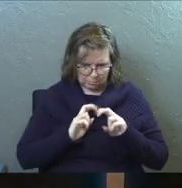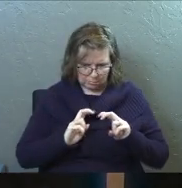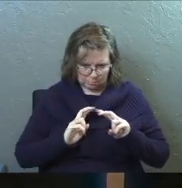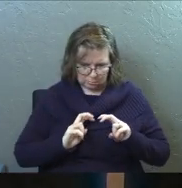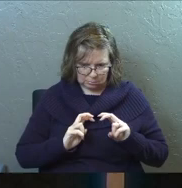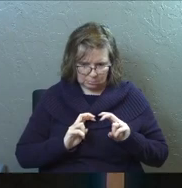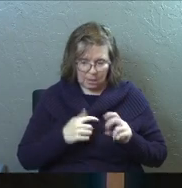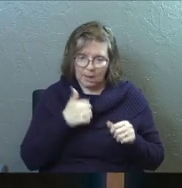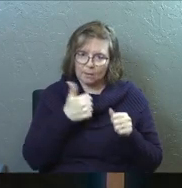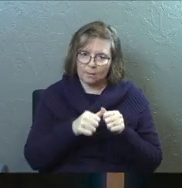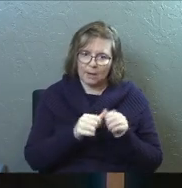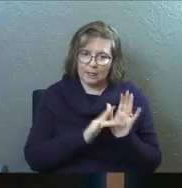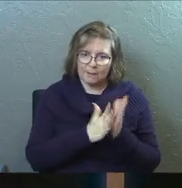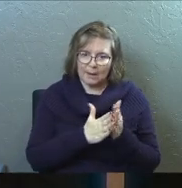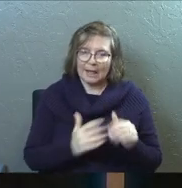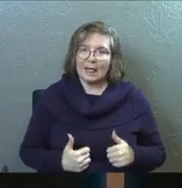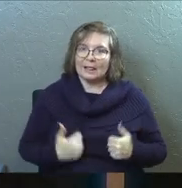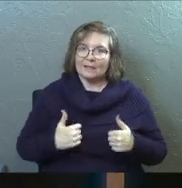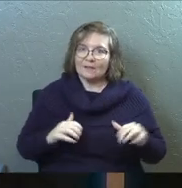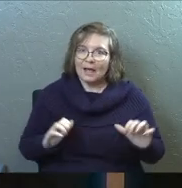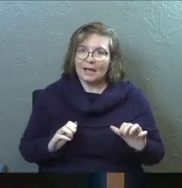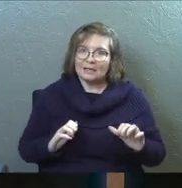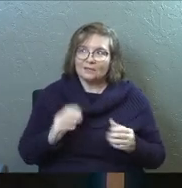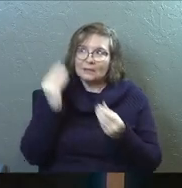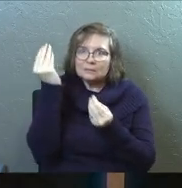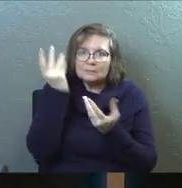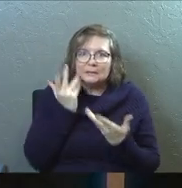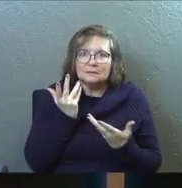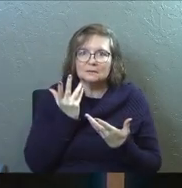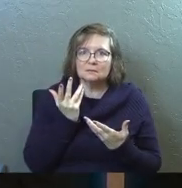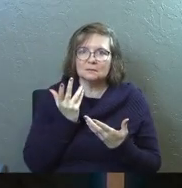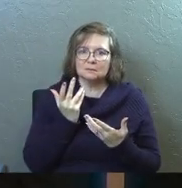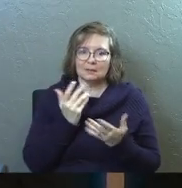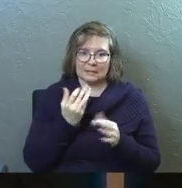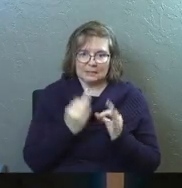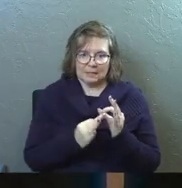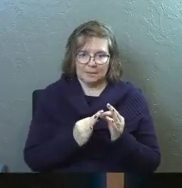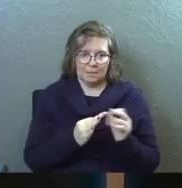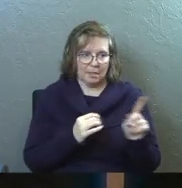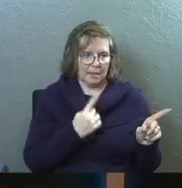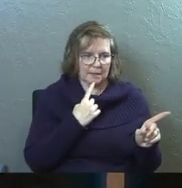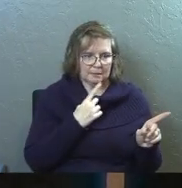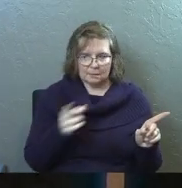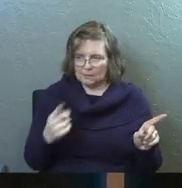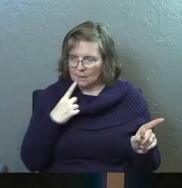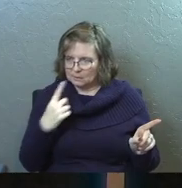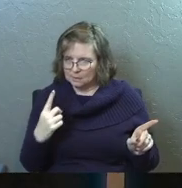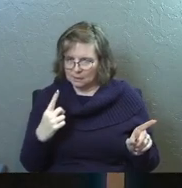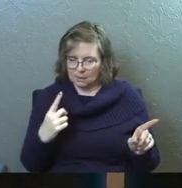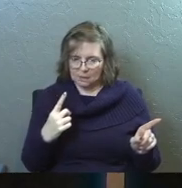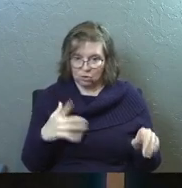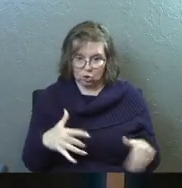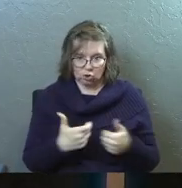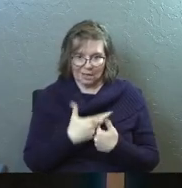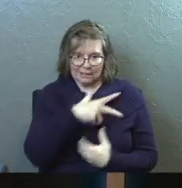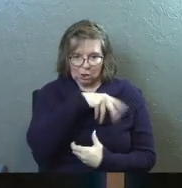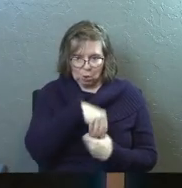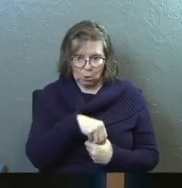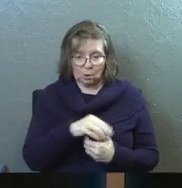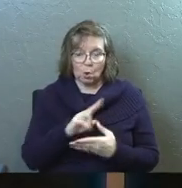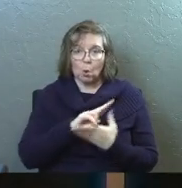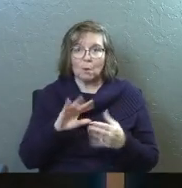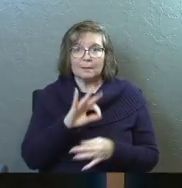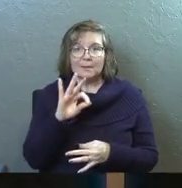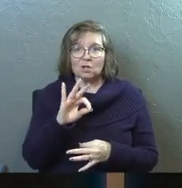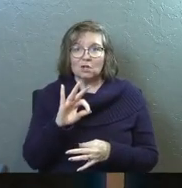Bible is living and active and it speaks even in just a simple, this is what they said sort of story. There's challenges because the Holy